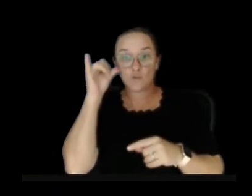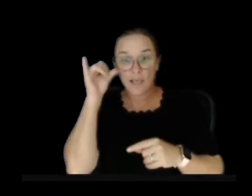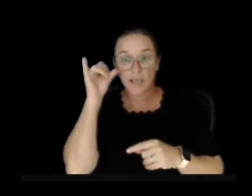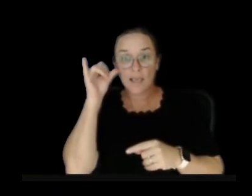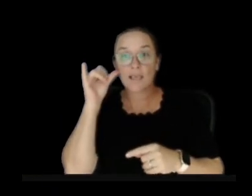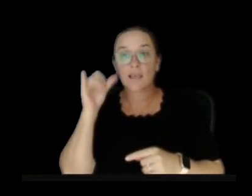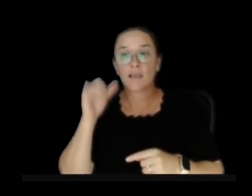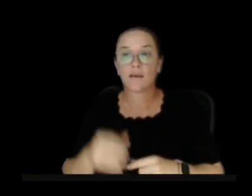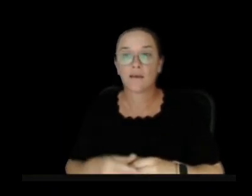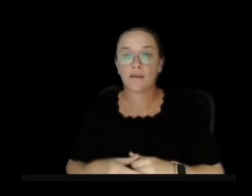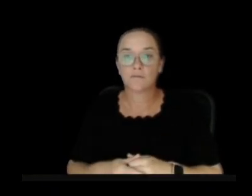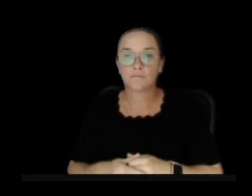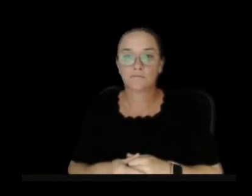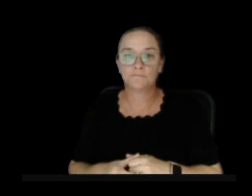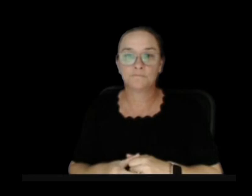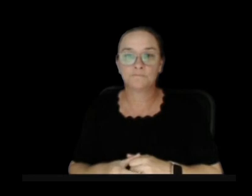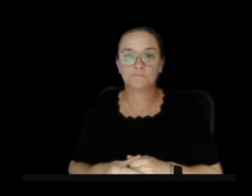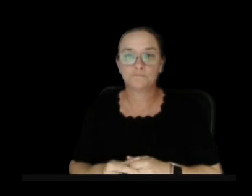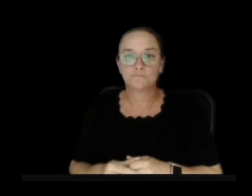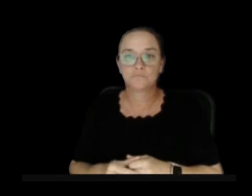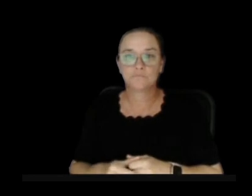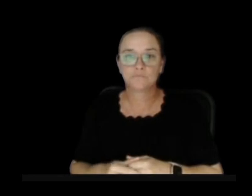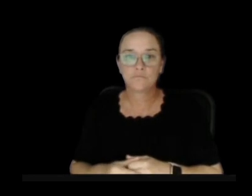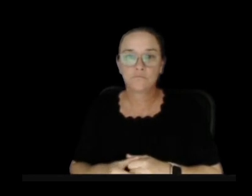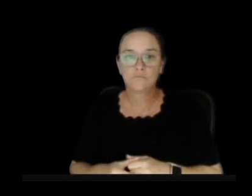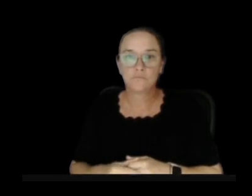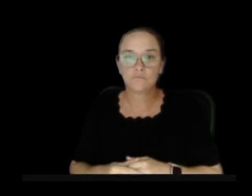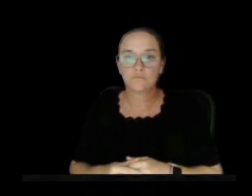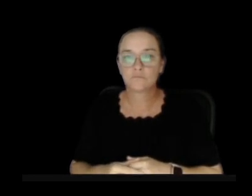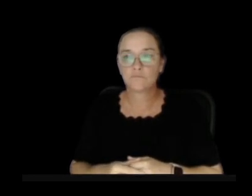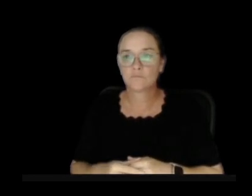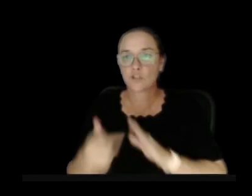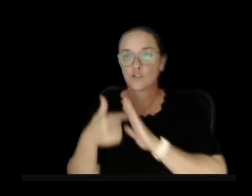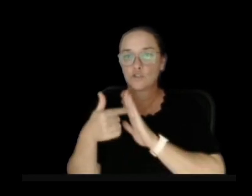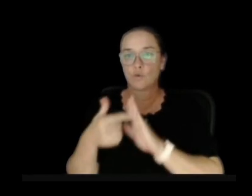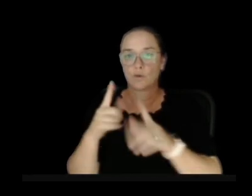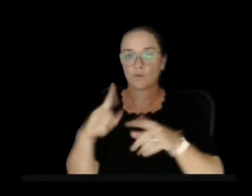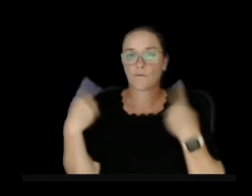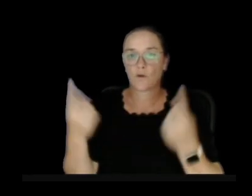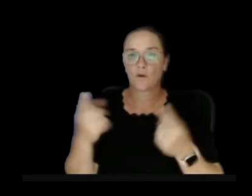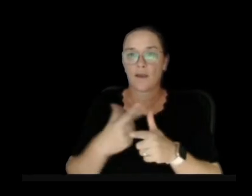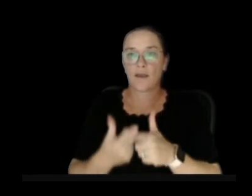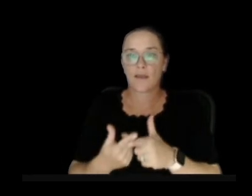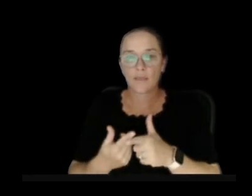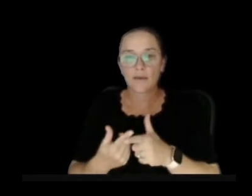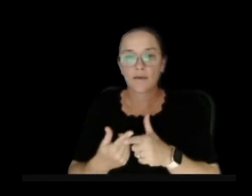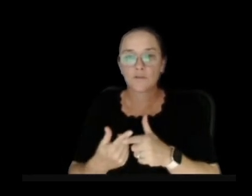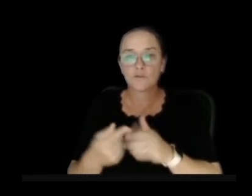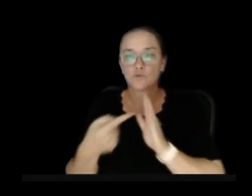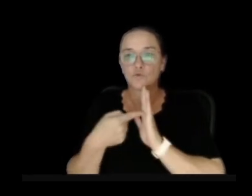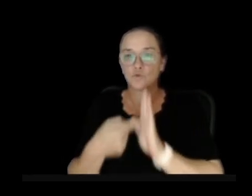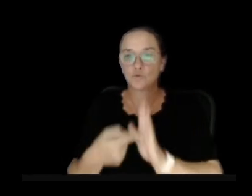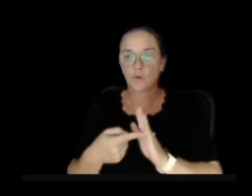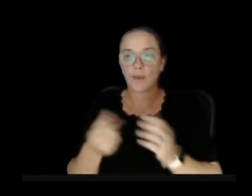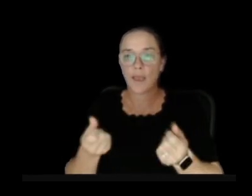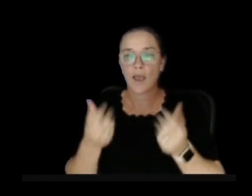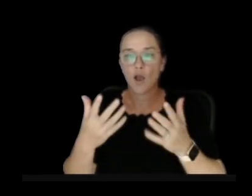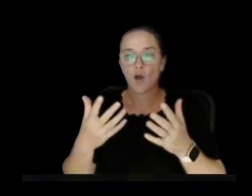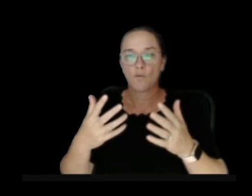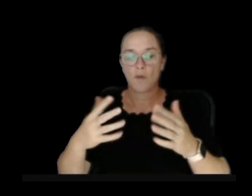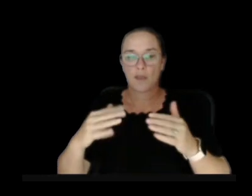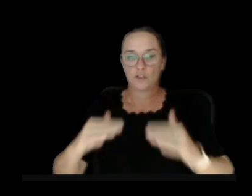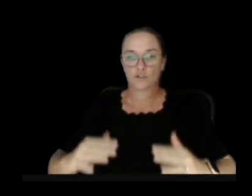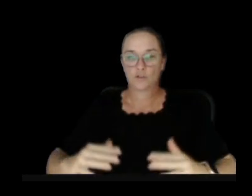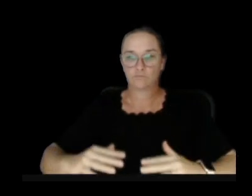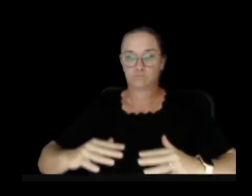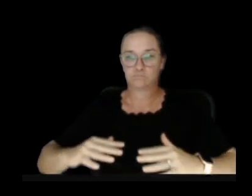lava in the southwest thus far as well as showing the elevation gain which is very little in fact it's